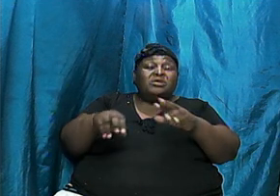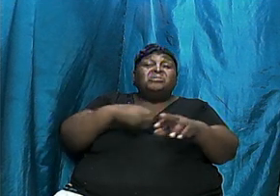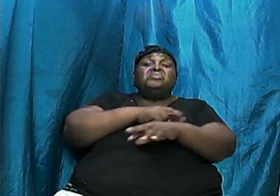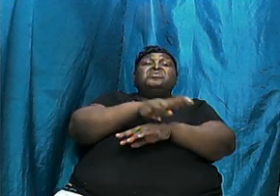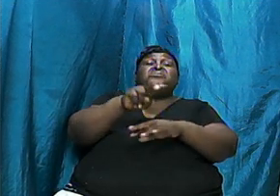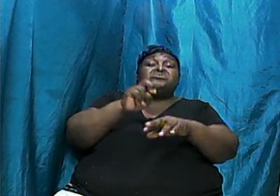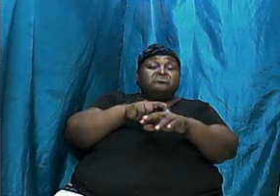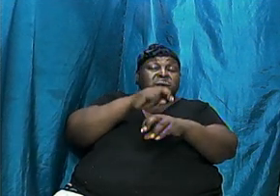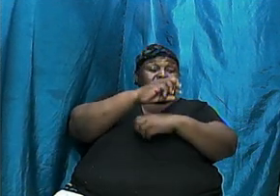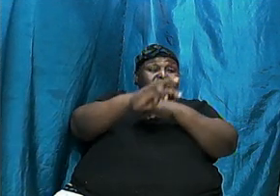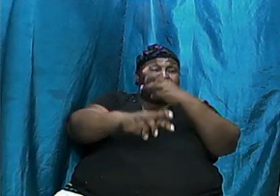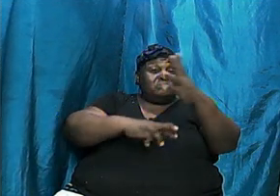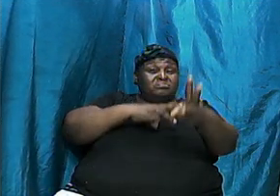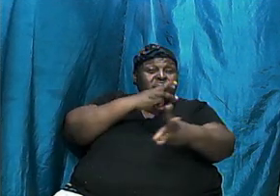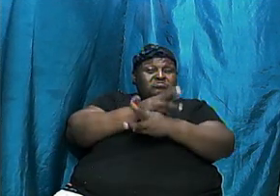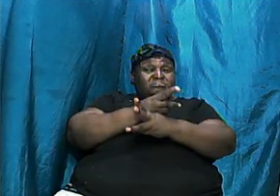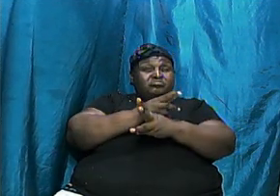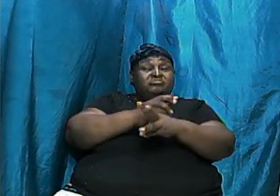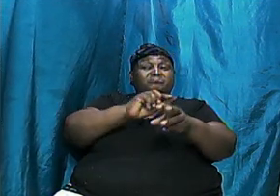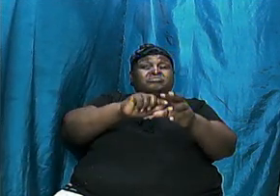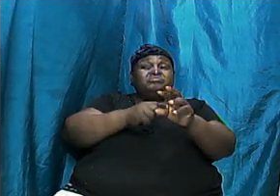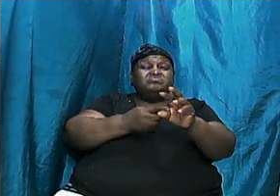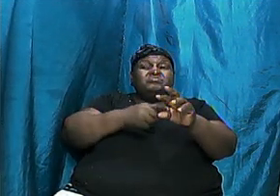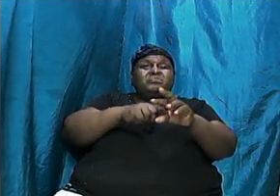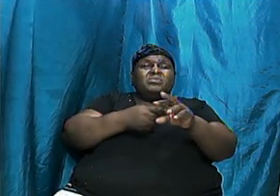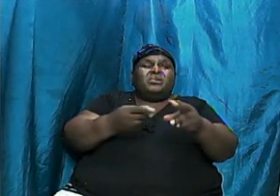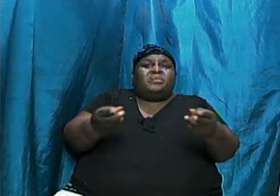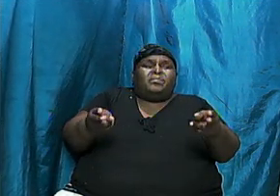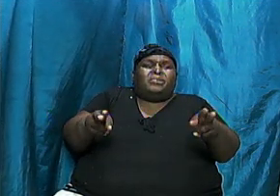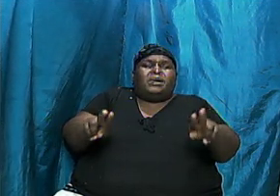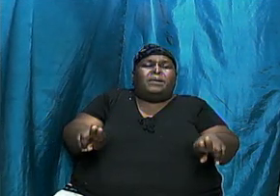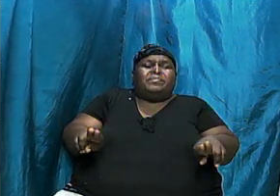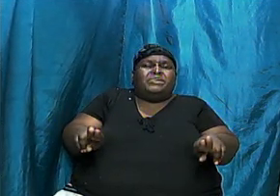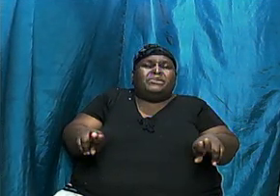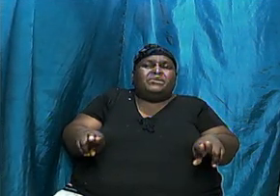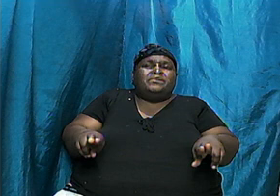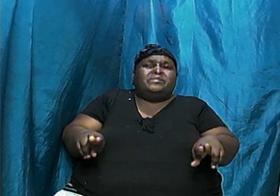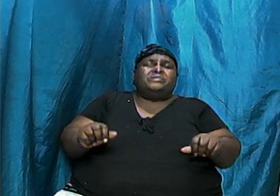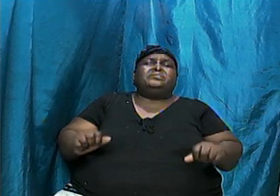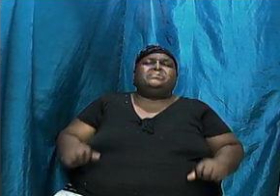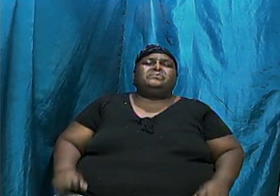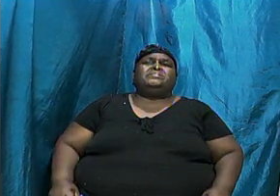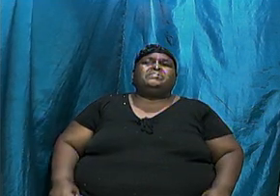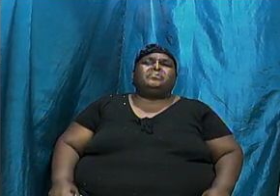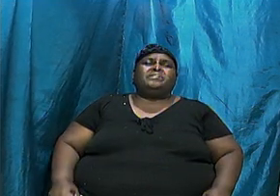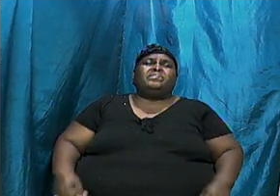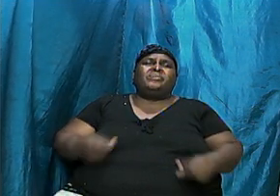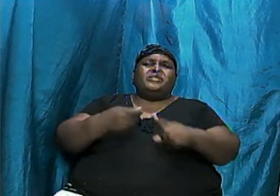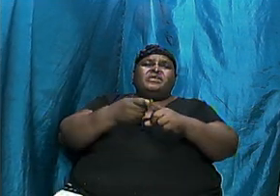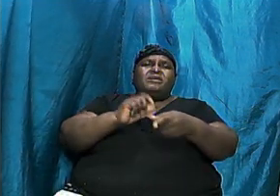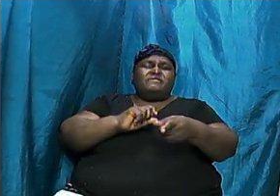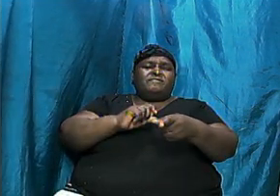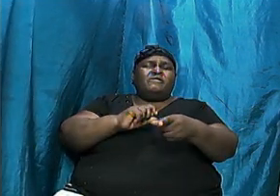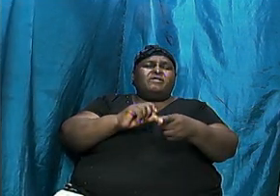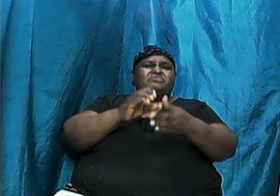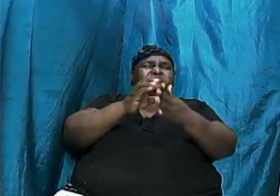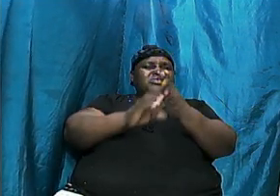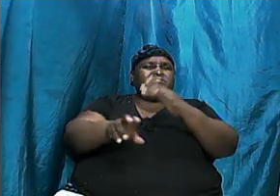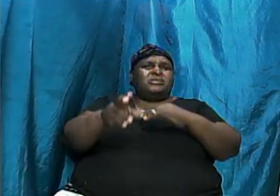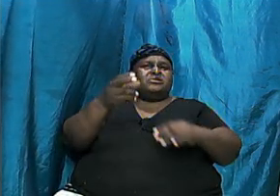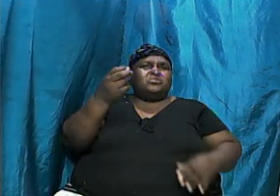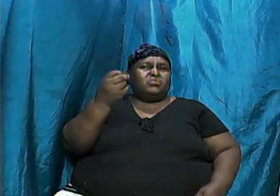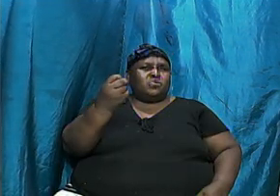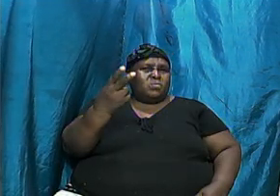of the world starting to emerge and to come forward. From chapters 12 however to chapter